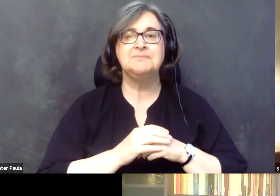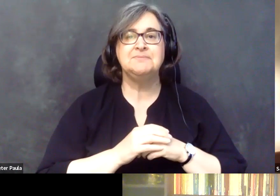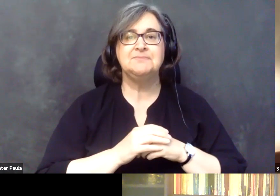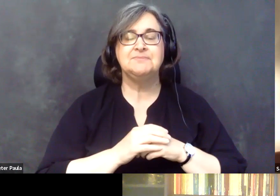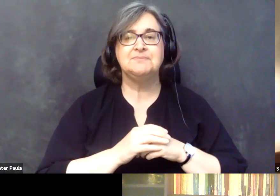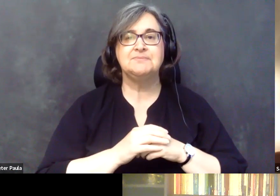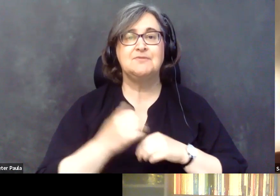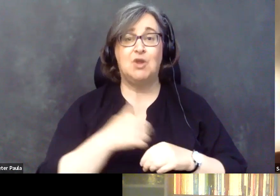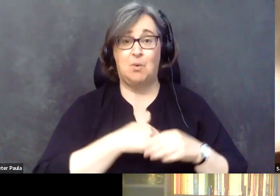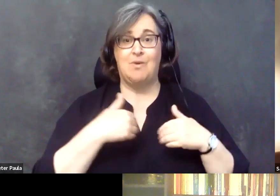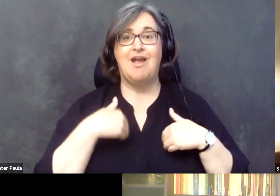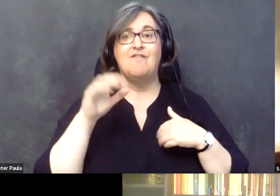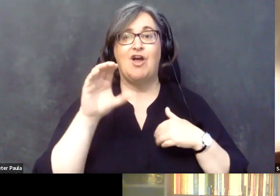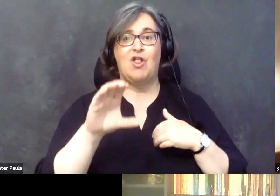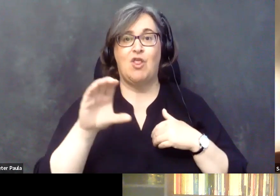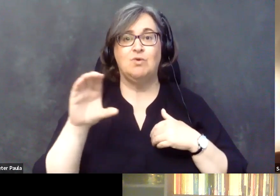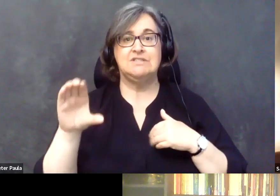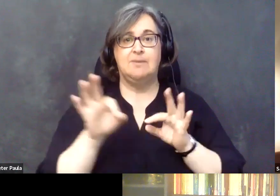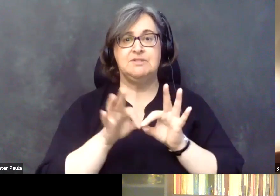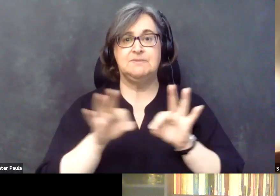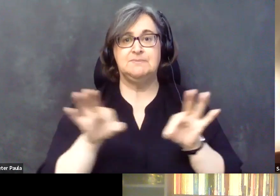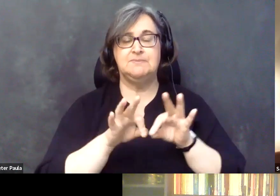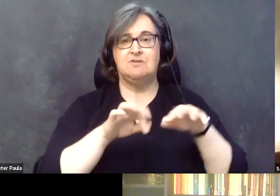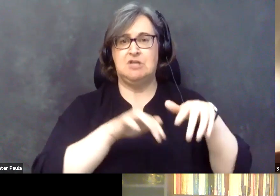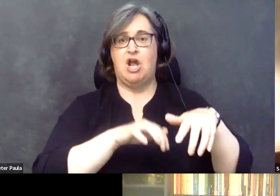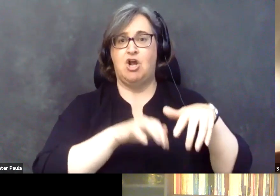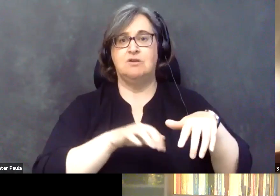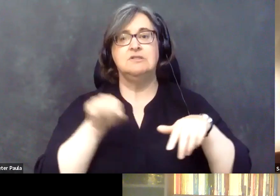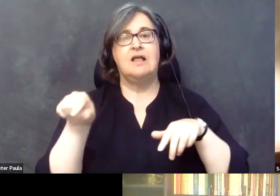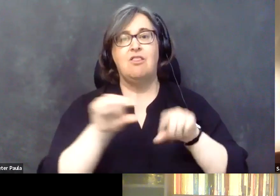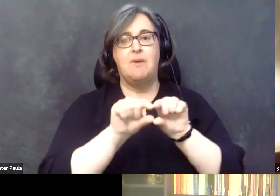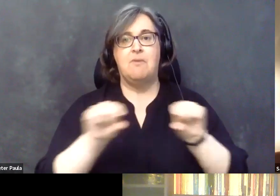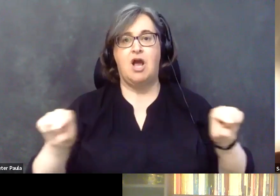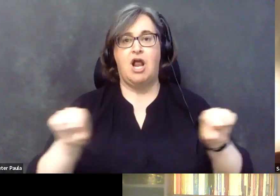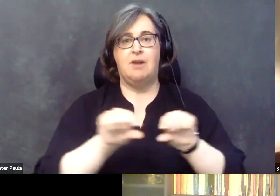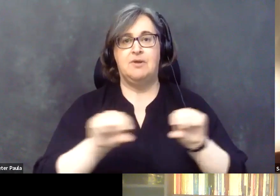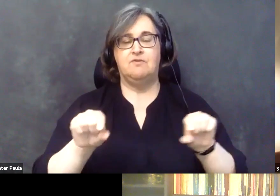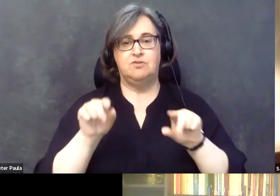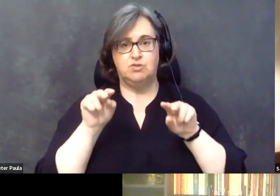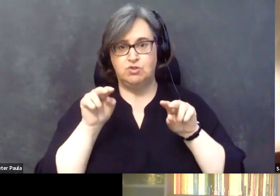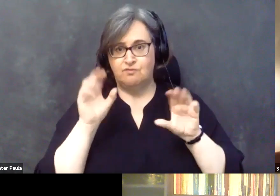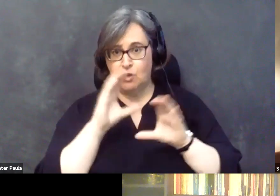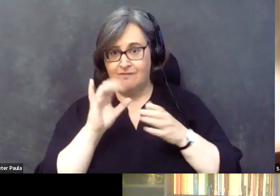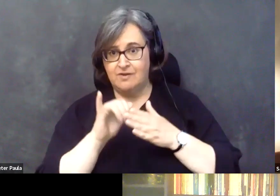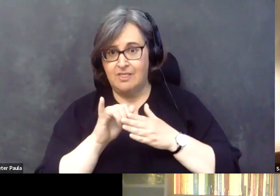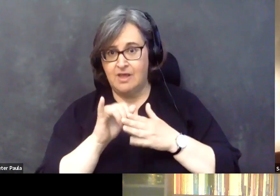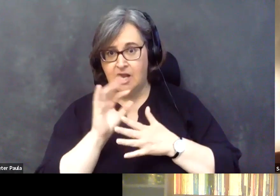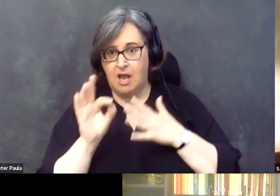closed captioning available at the bottom of our Zoom call. If you are looking for that option,